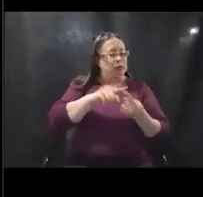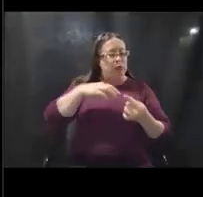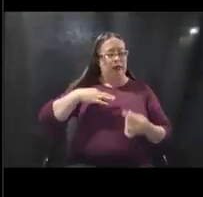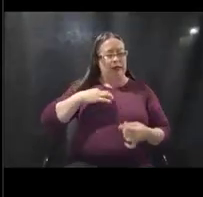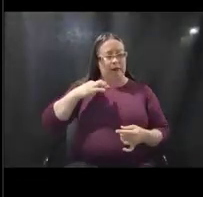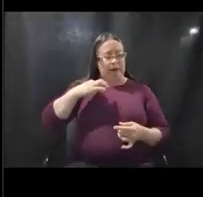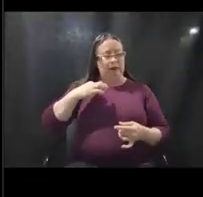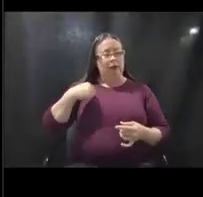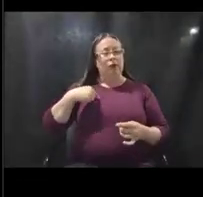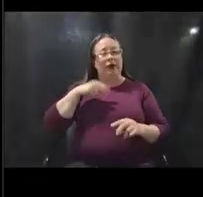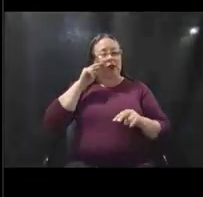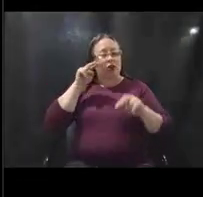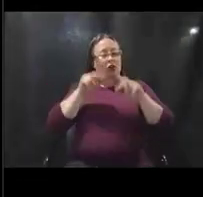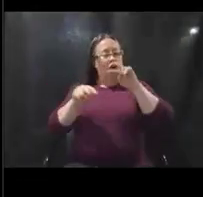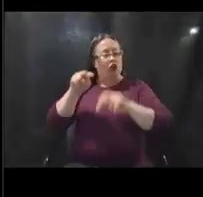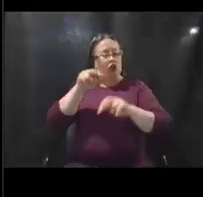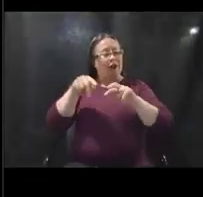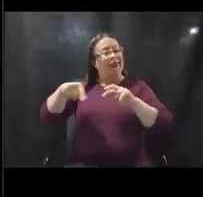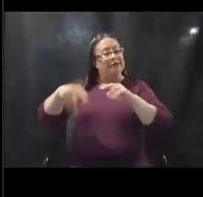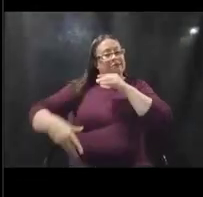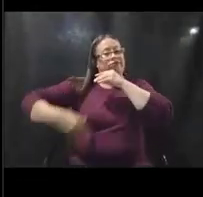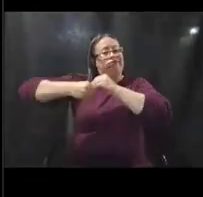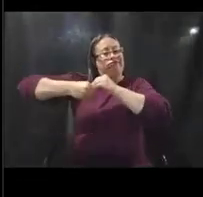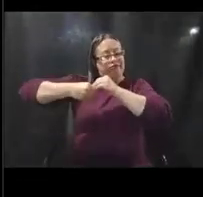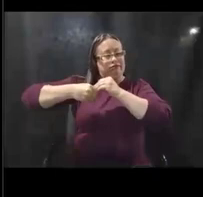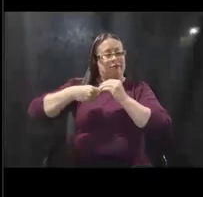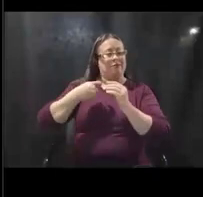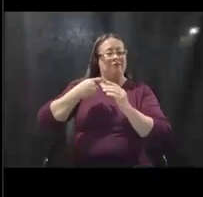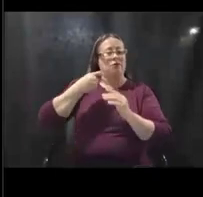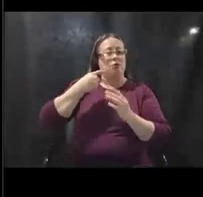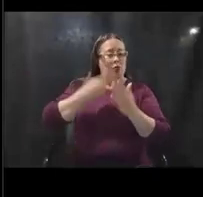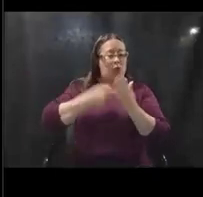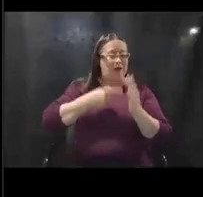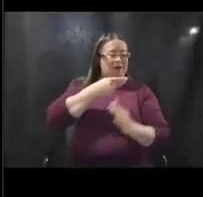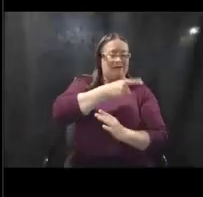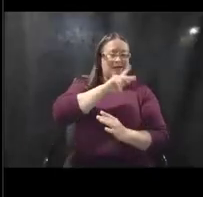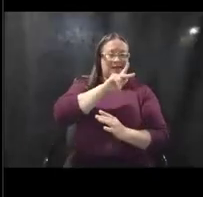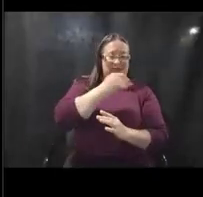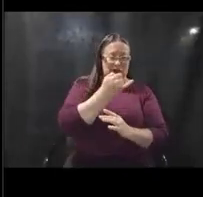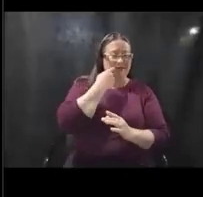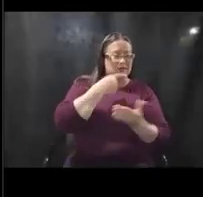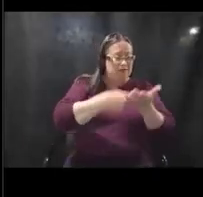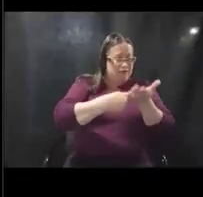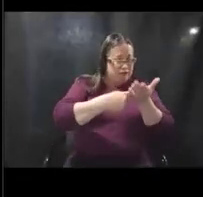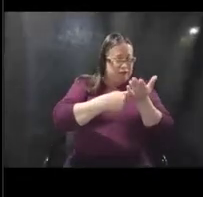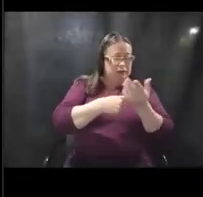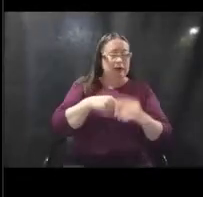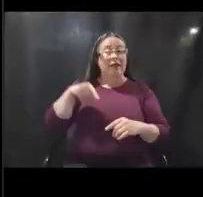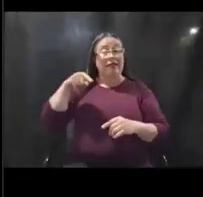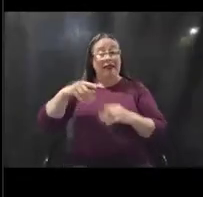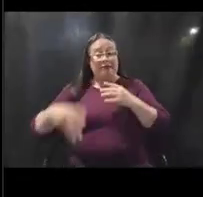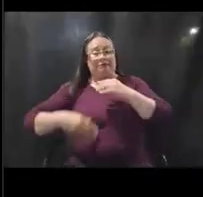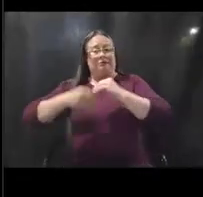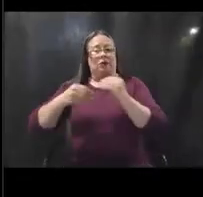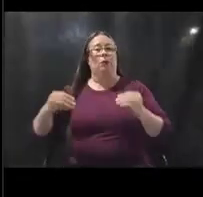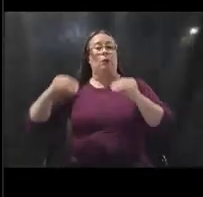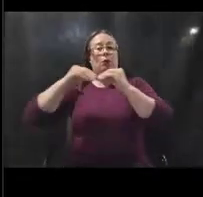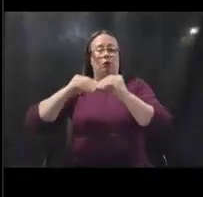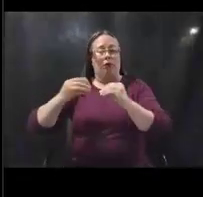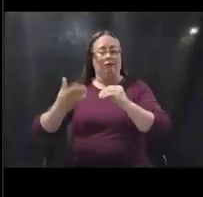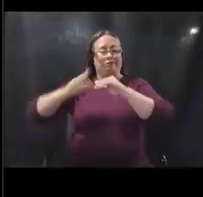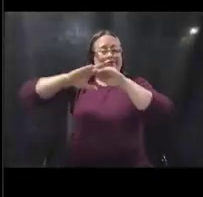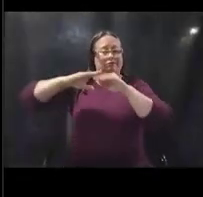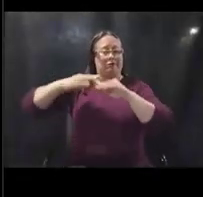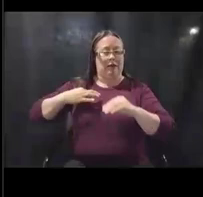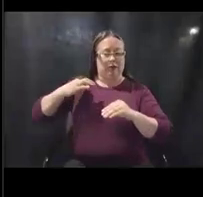And so I think we look at this as very much additive to what KJ just covered. So it's adding more eligibility, more activities